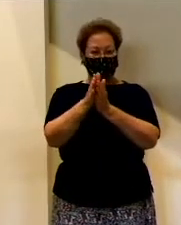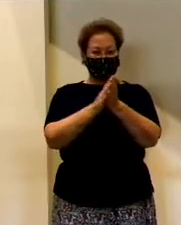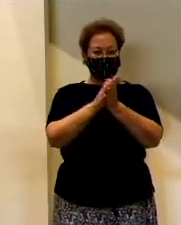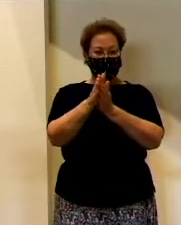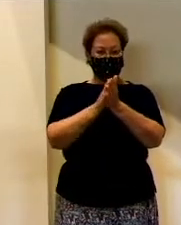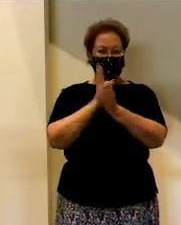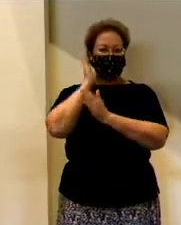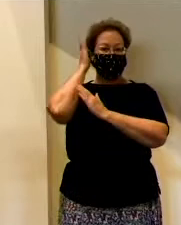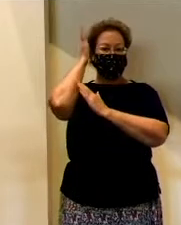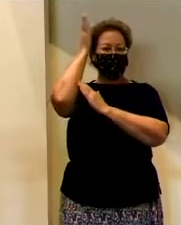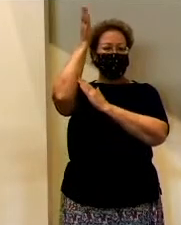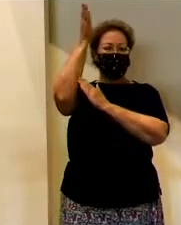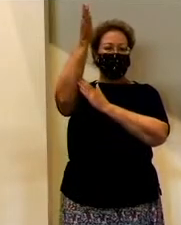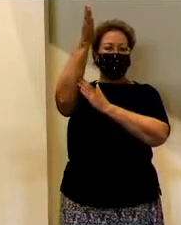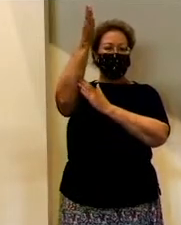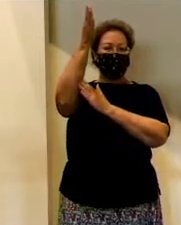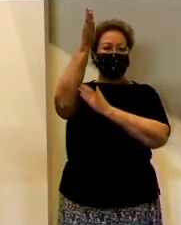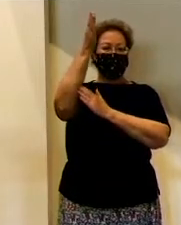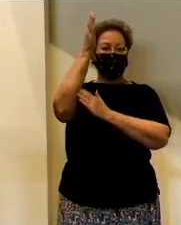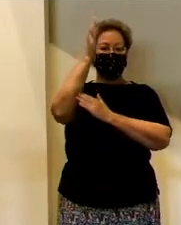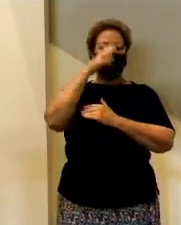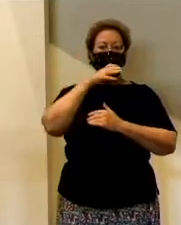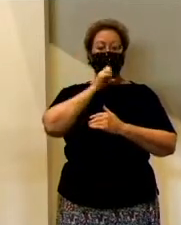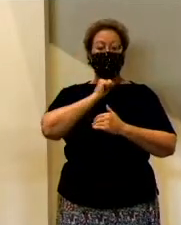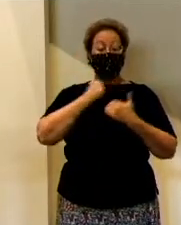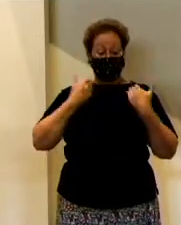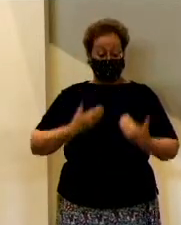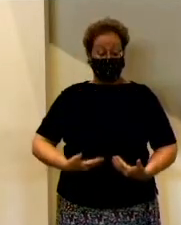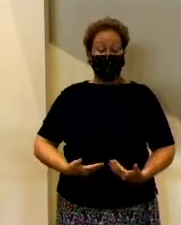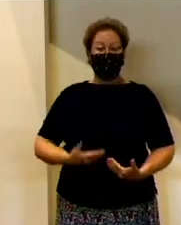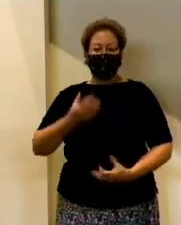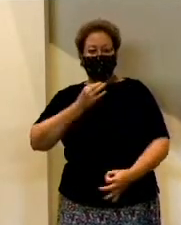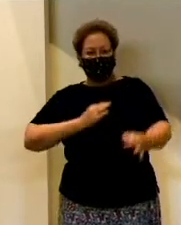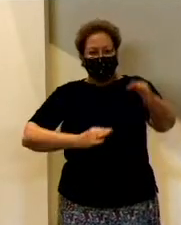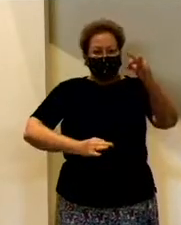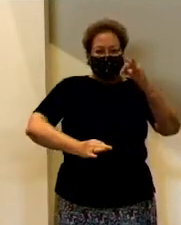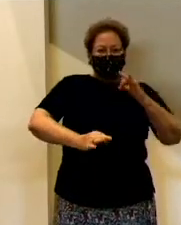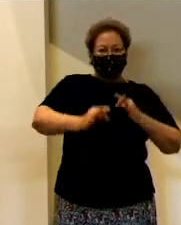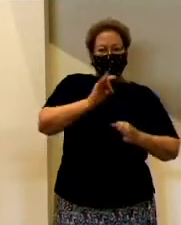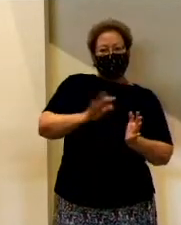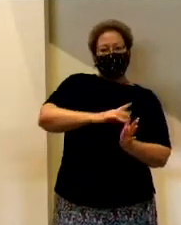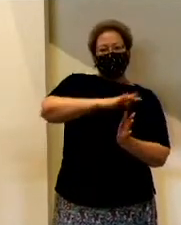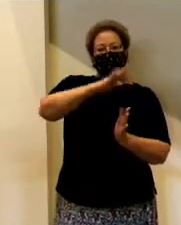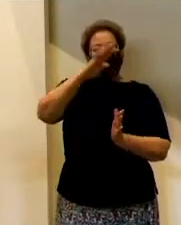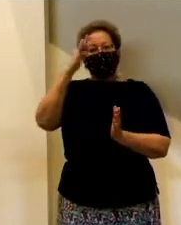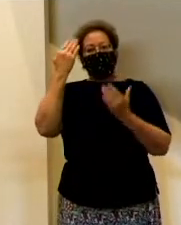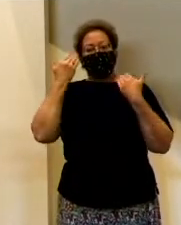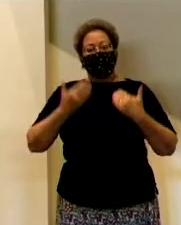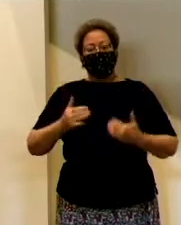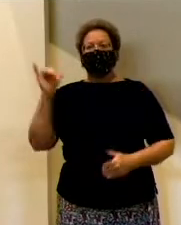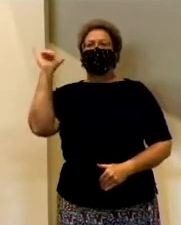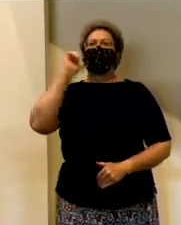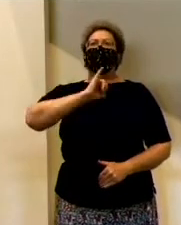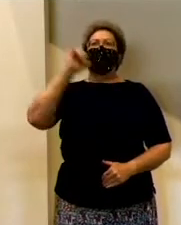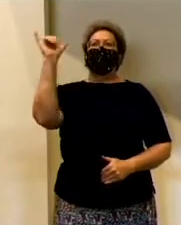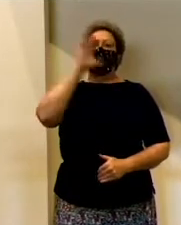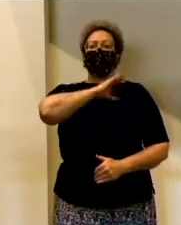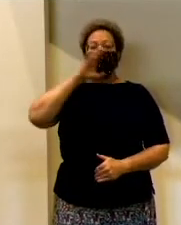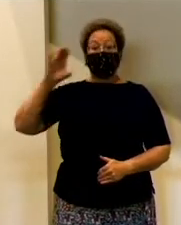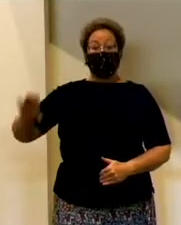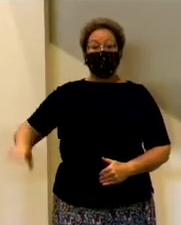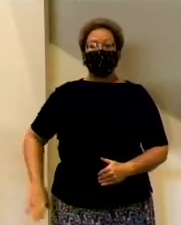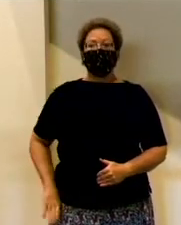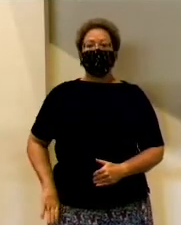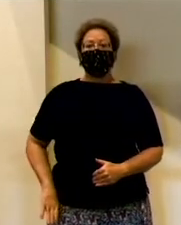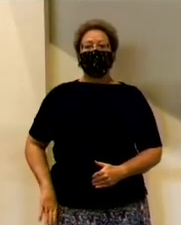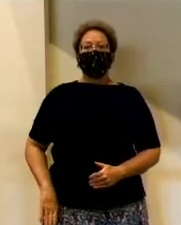to redeeming our humble earthly bodies for a glorious heavenly body like Christ's. Until